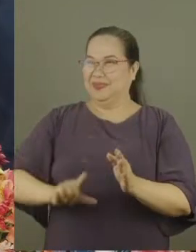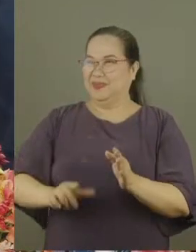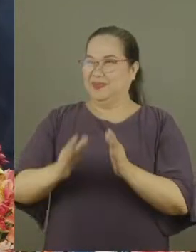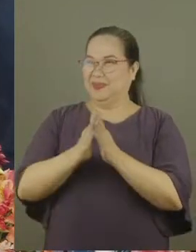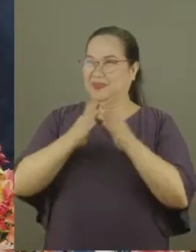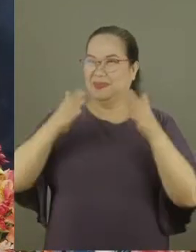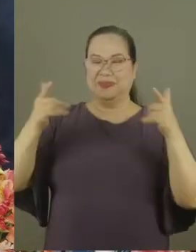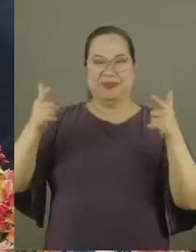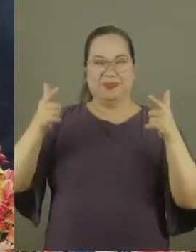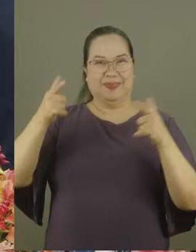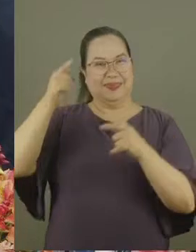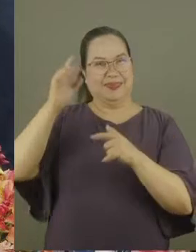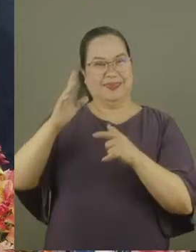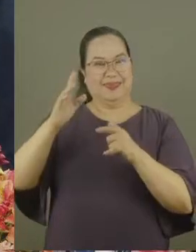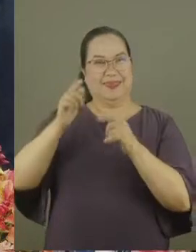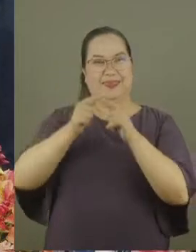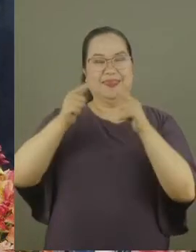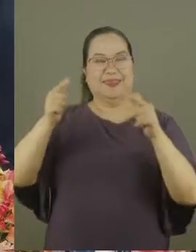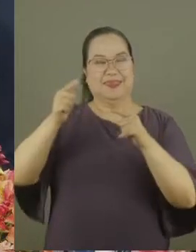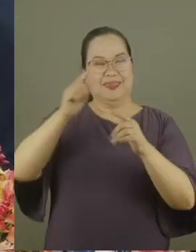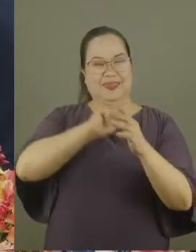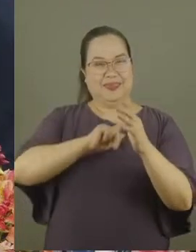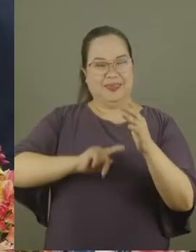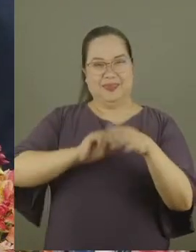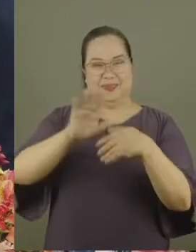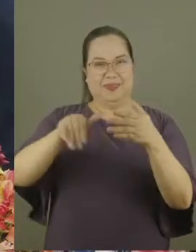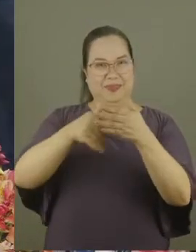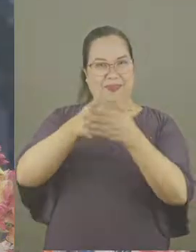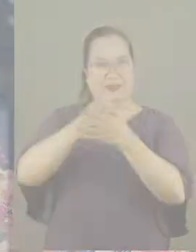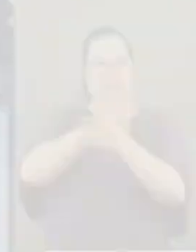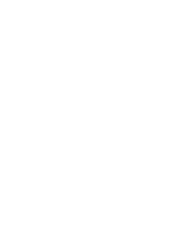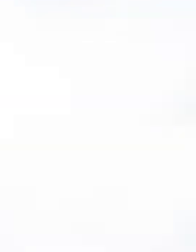God and a great King above all gods.